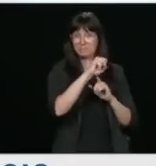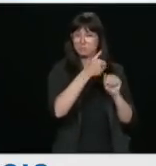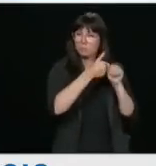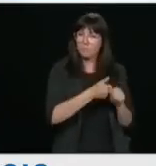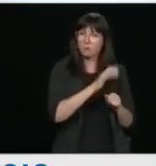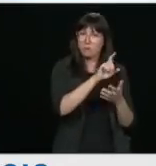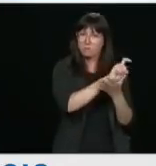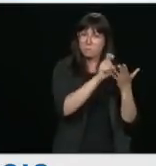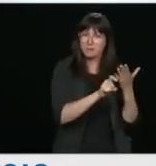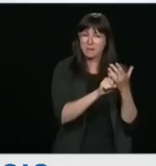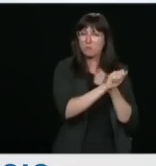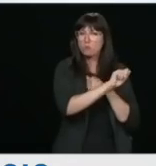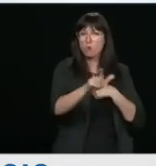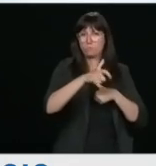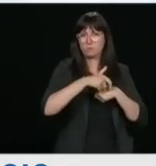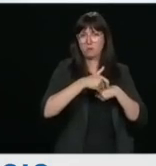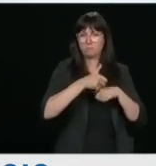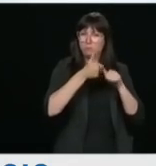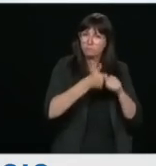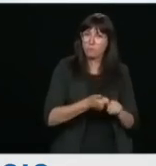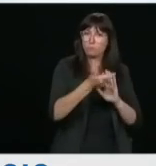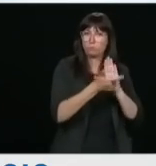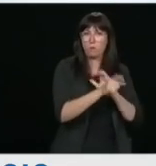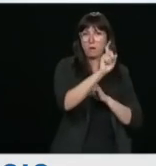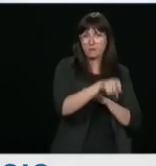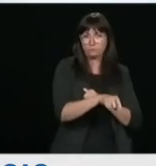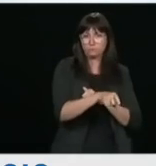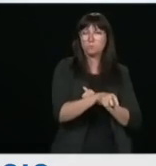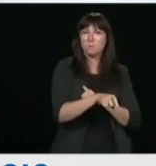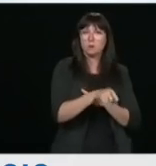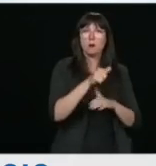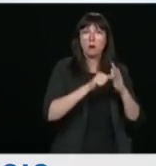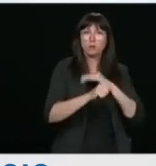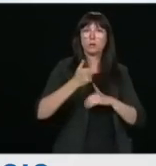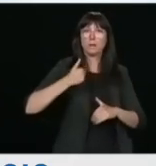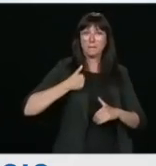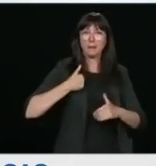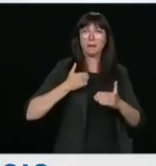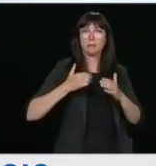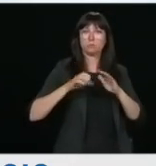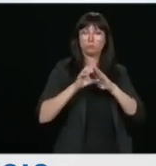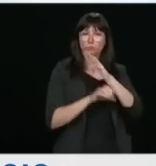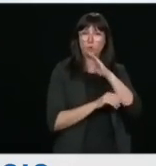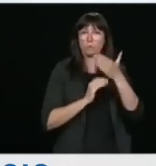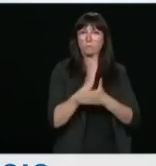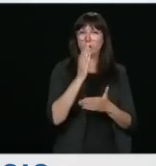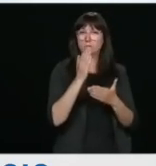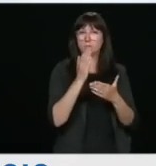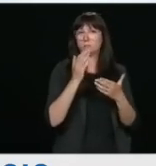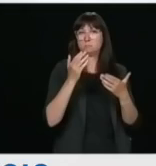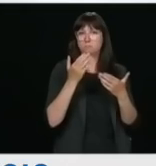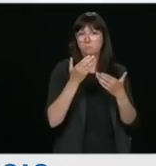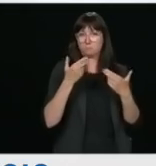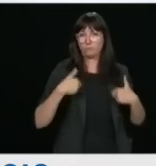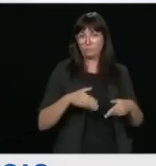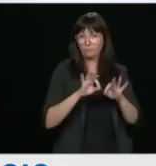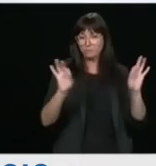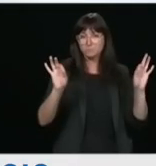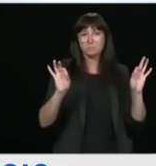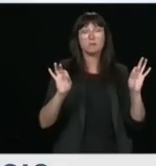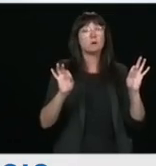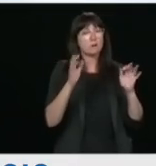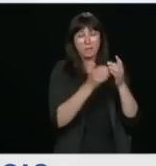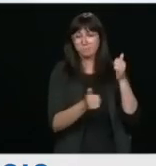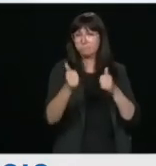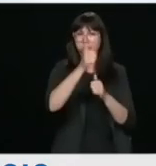respect for the rights and freedoms that are guaranteed under the Canadian Charter of Rights and Freedoms. There's no higher law in this country than that Charter of Rights and Freedoms, and it guides